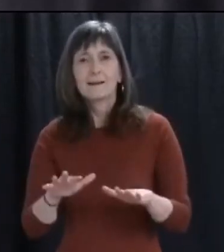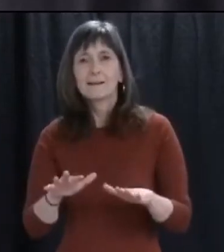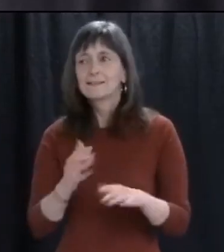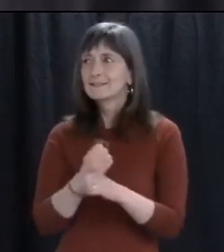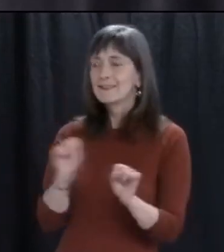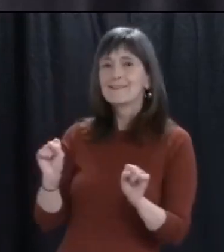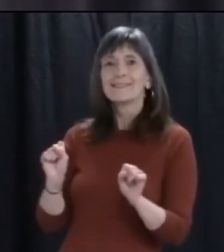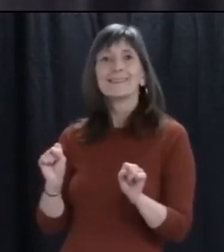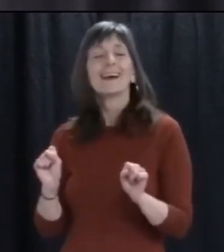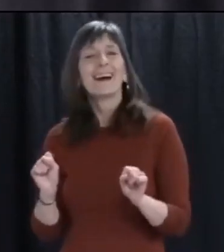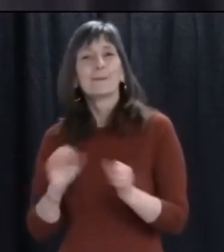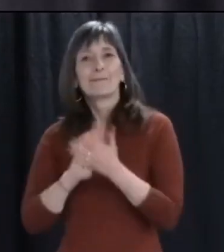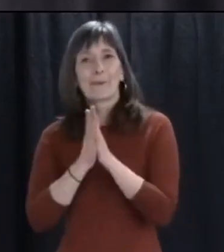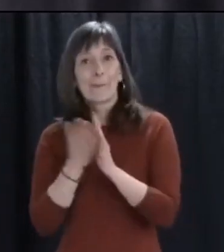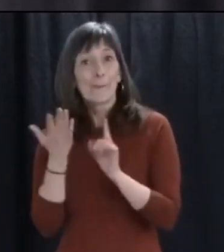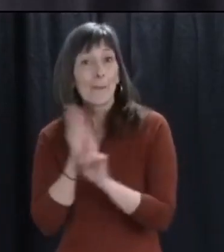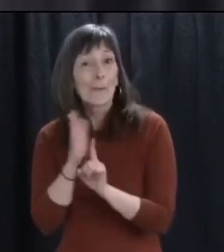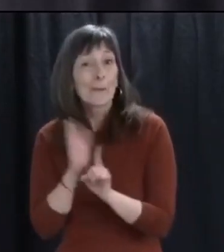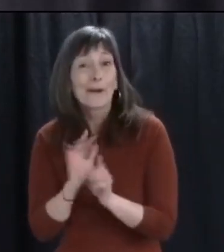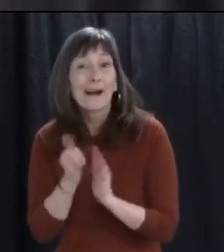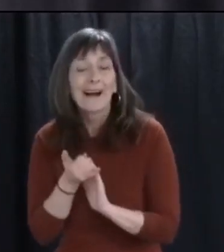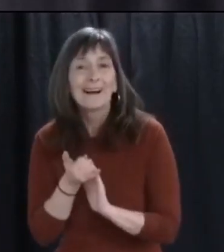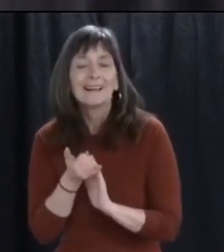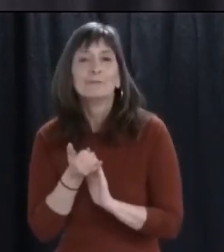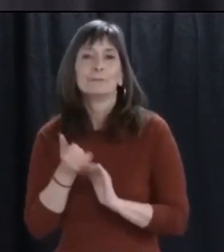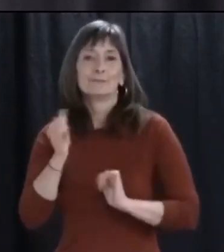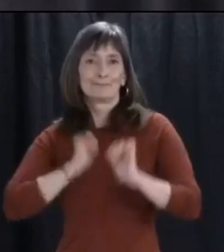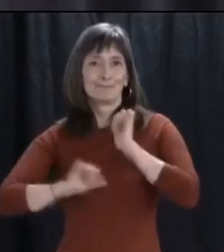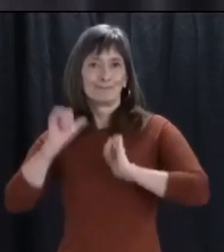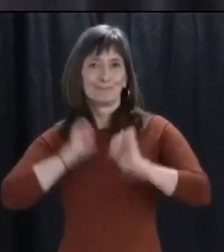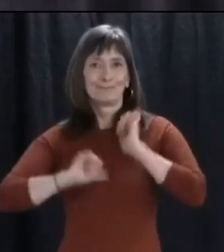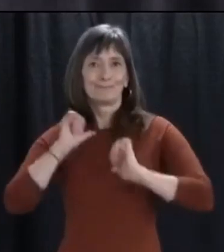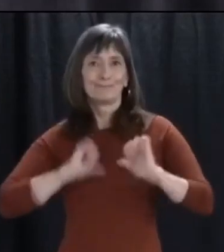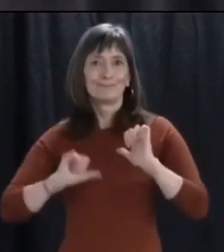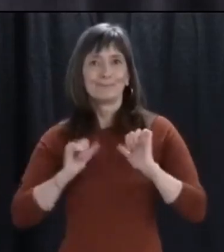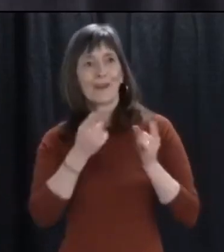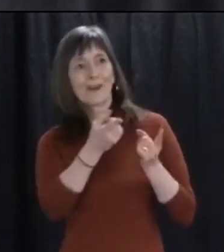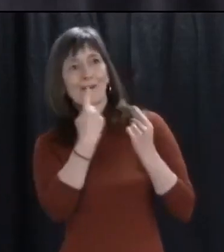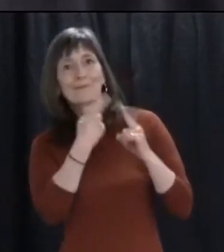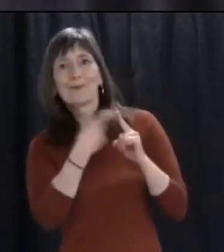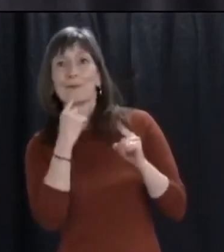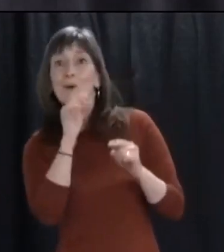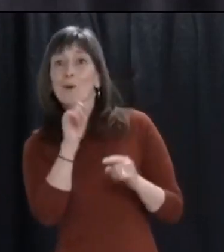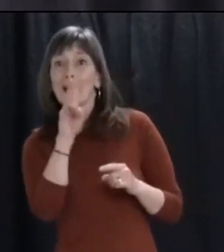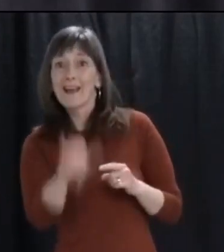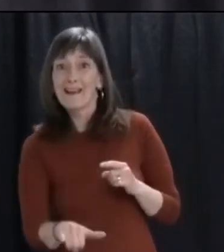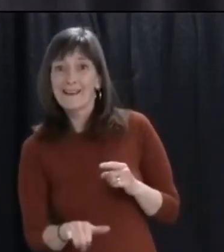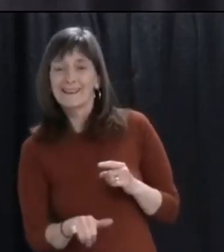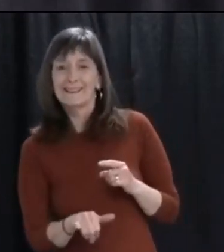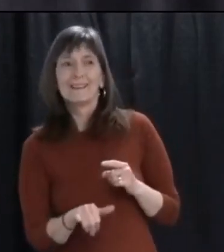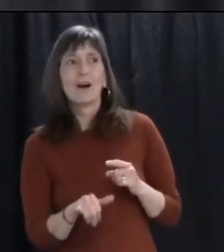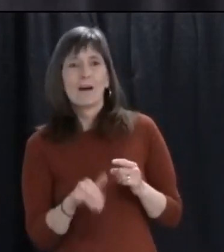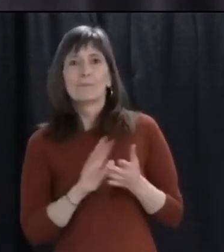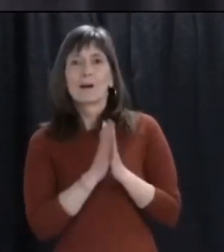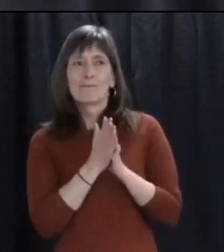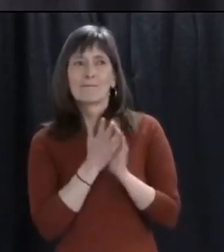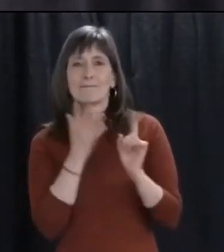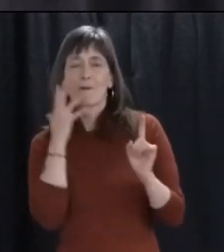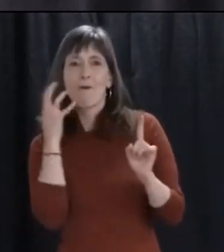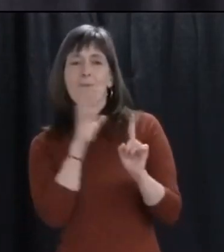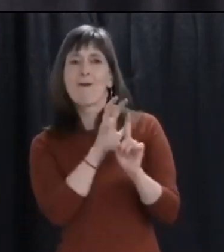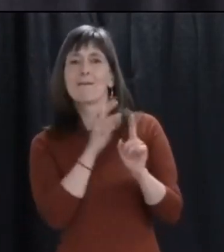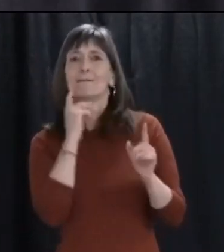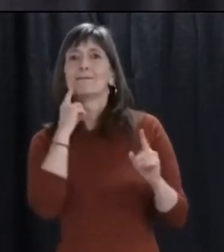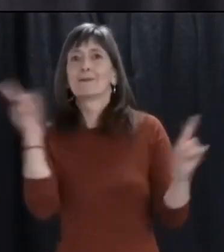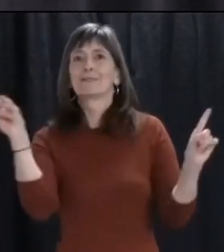the Broadway musical, Come From Away. So today to say that I am infuriated with the recent